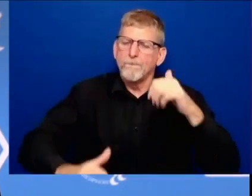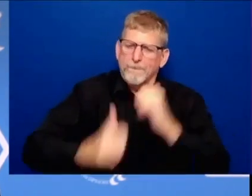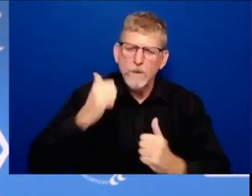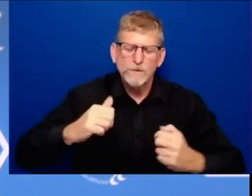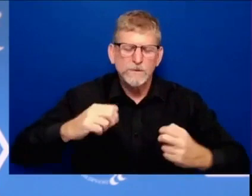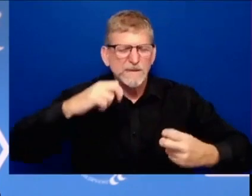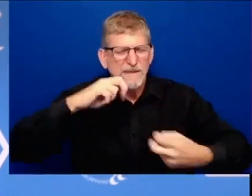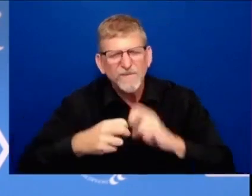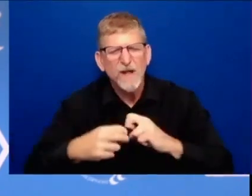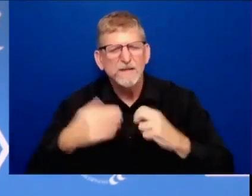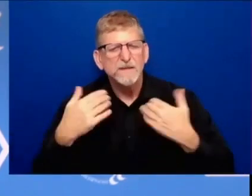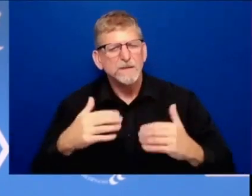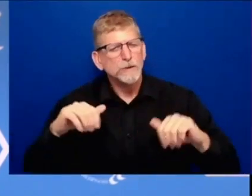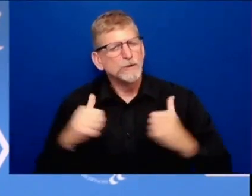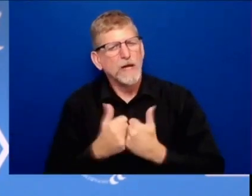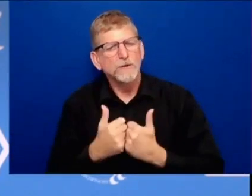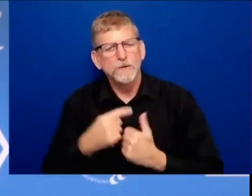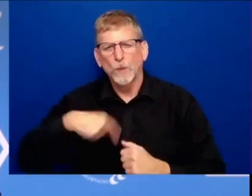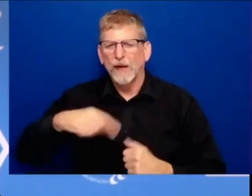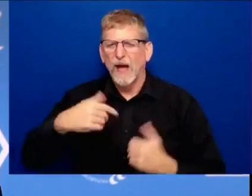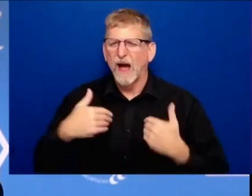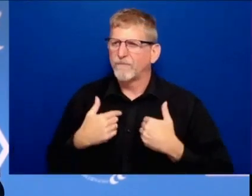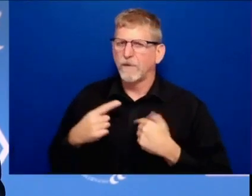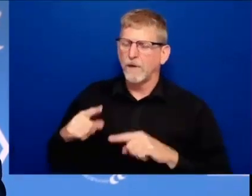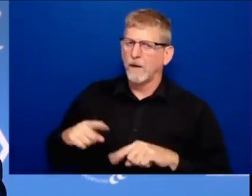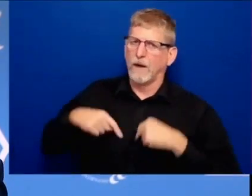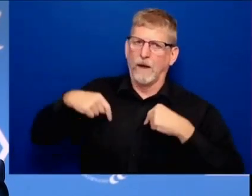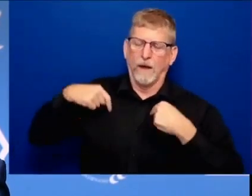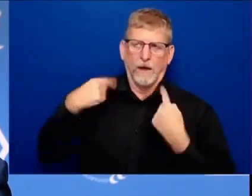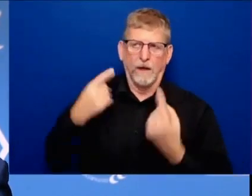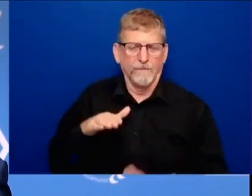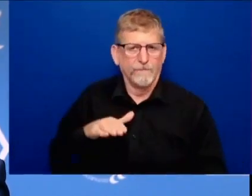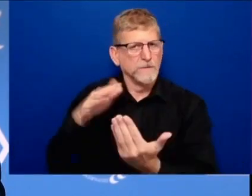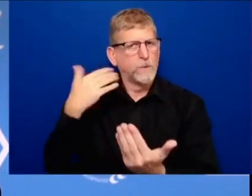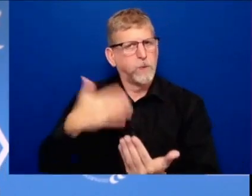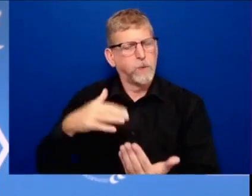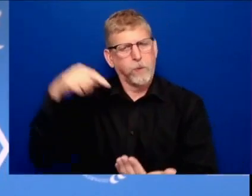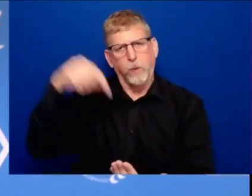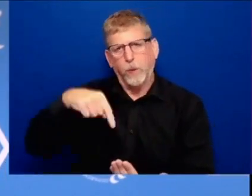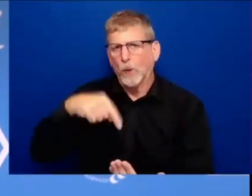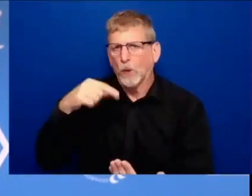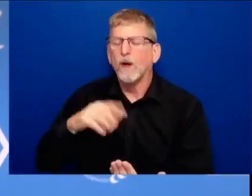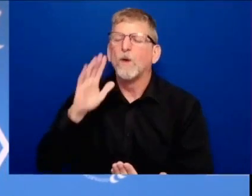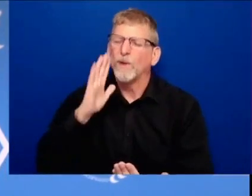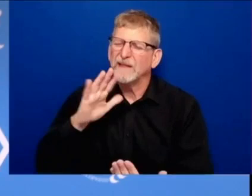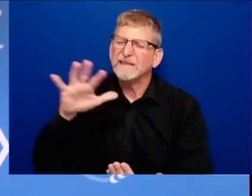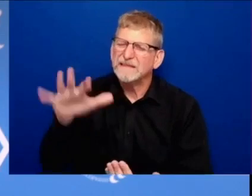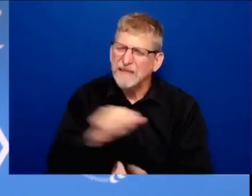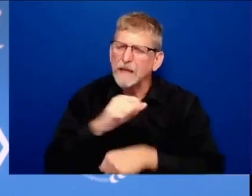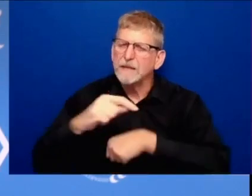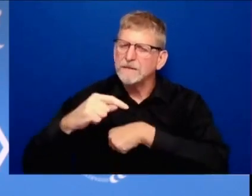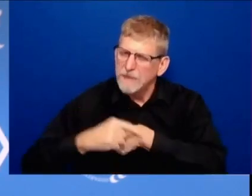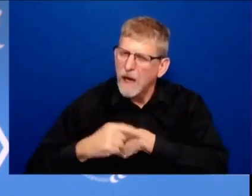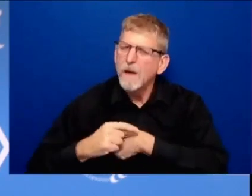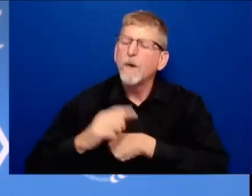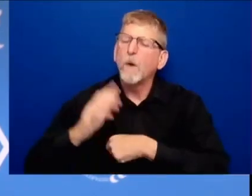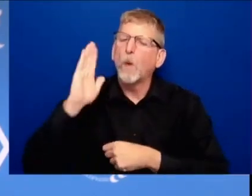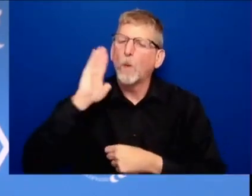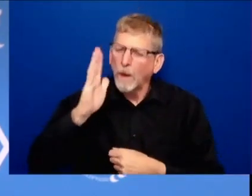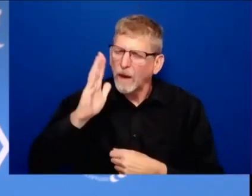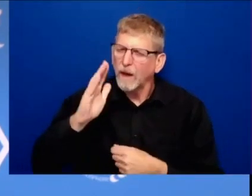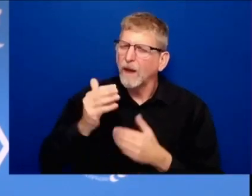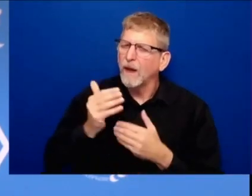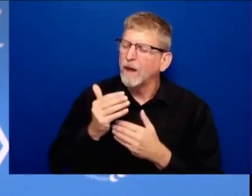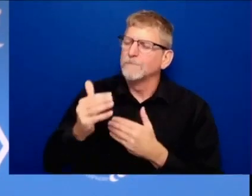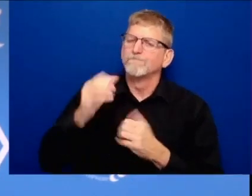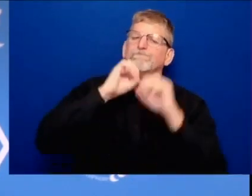it's going to take time we're going to face setbacks along the way and i promise you when we do i'll just own up to it and say